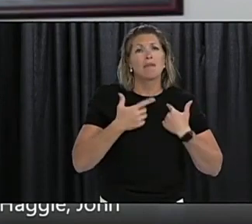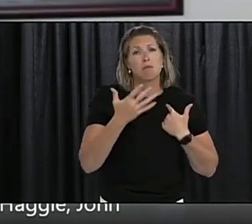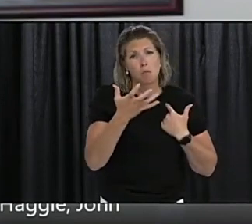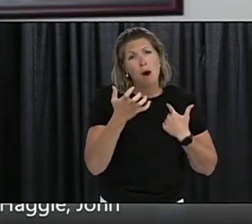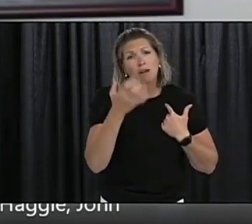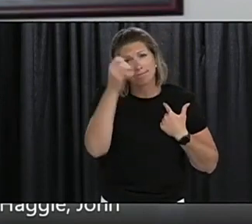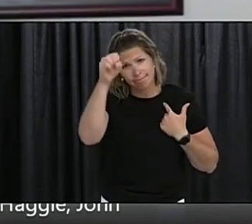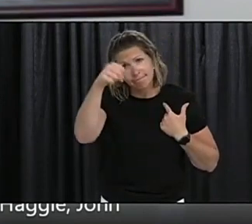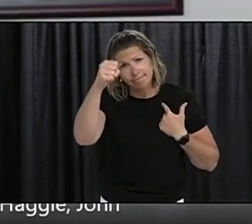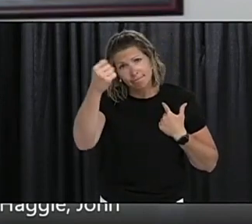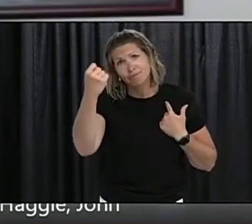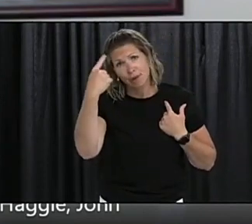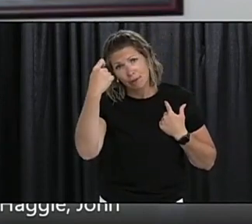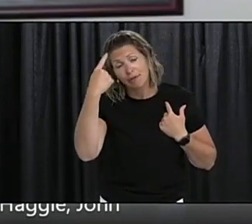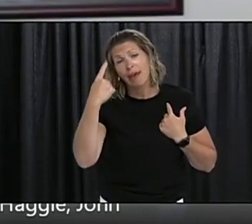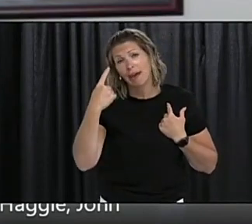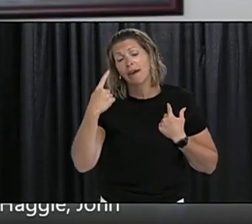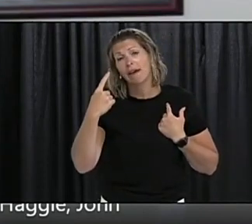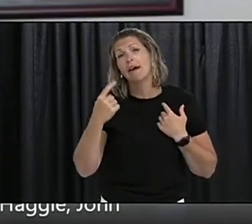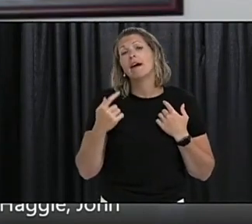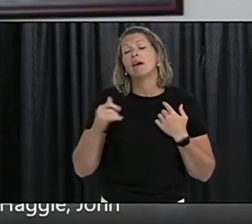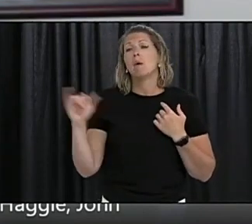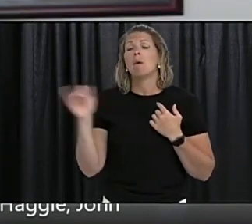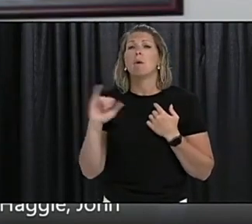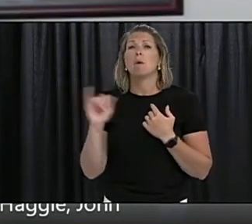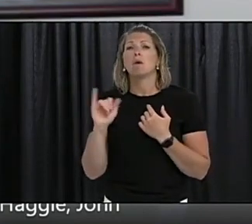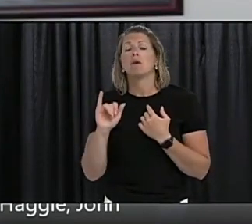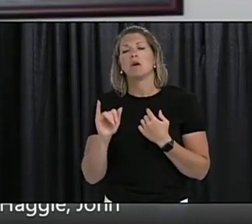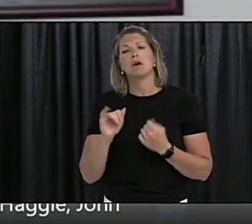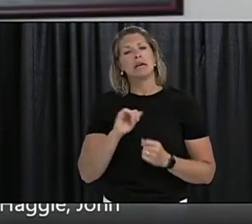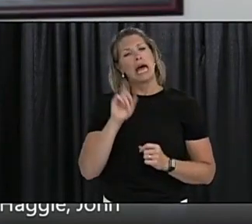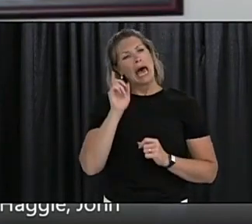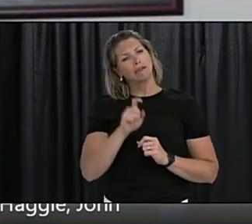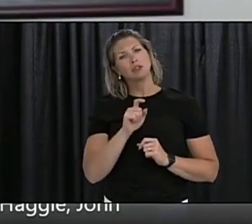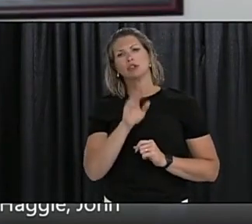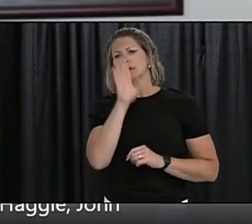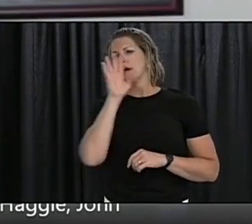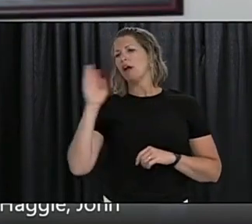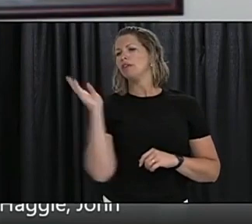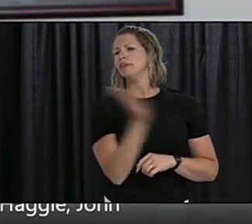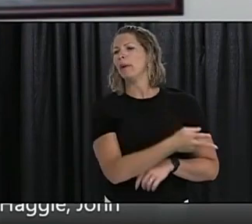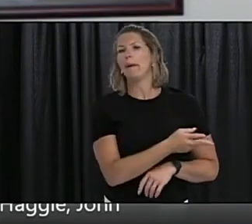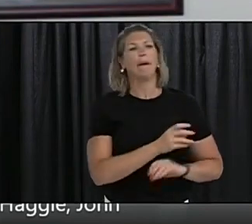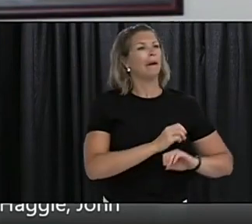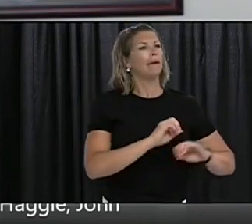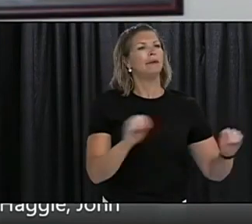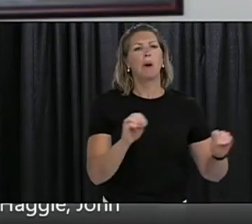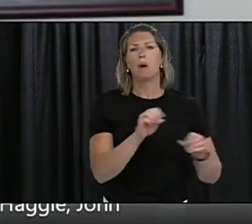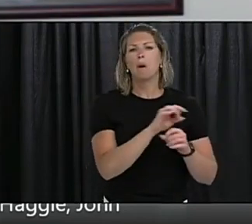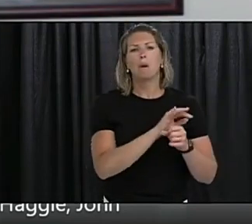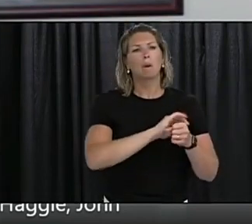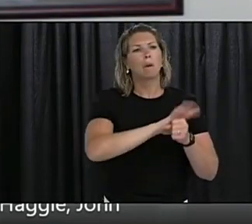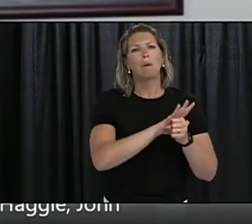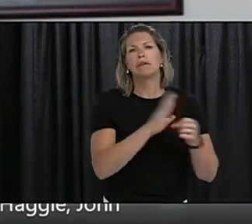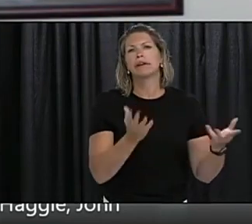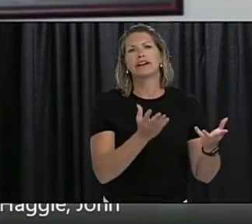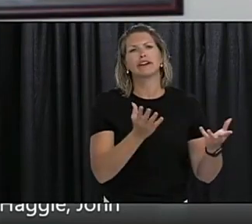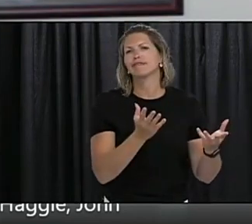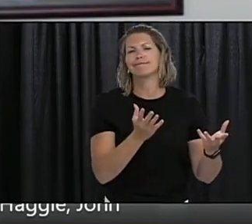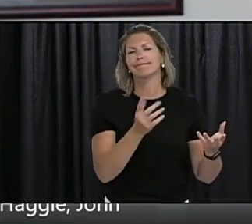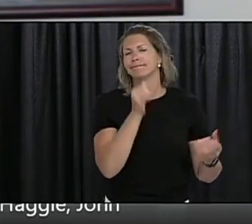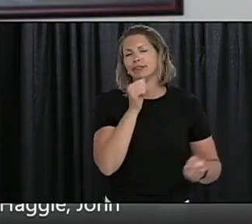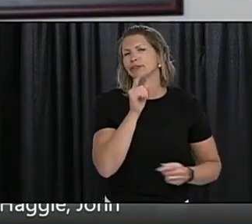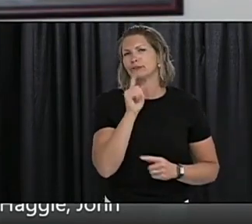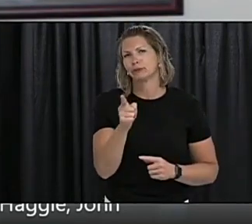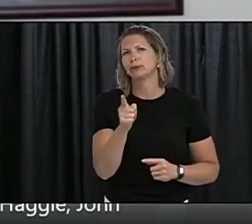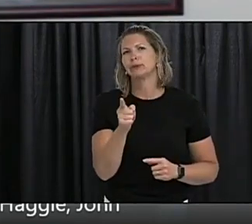if ever, and also some degree of complacency because we have done so well that we tend to feel maybe we don't